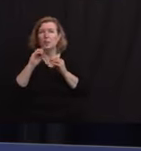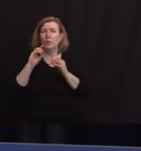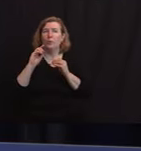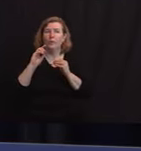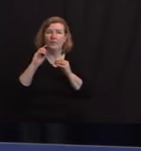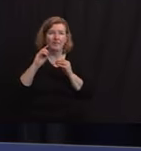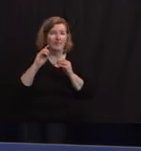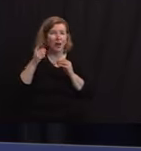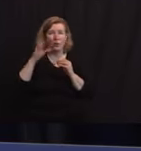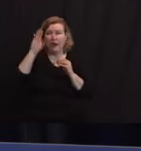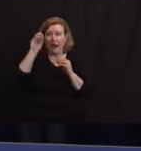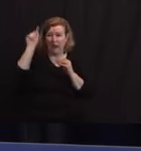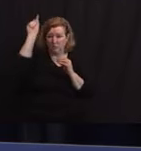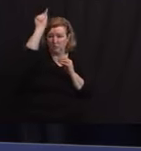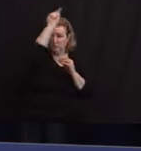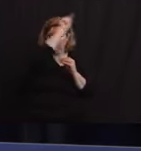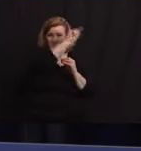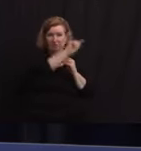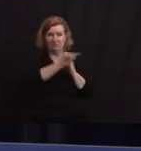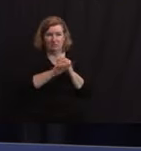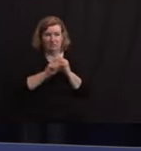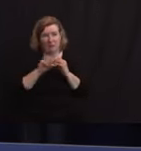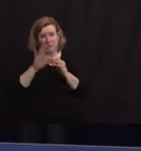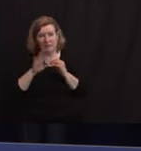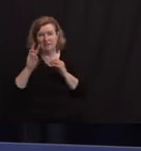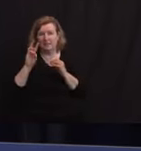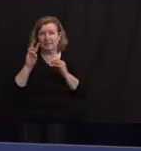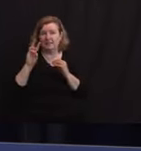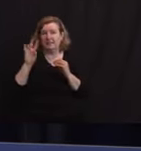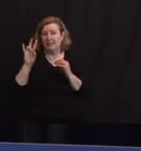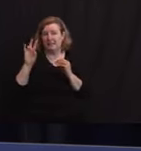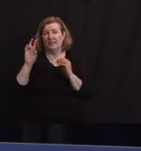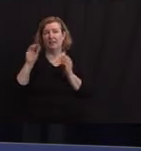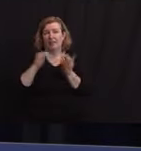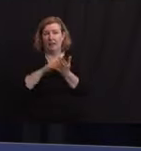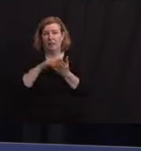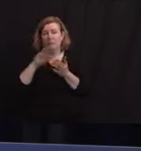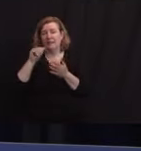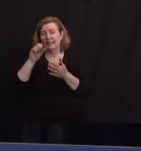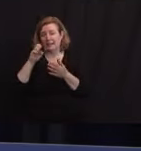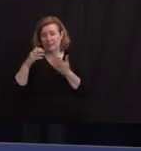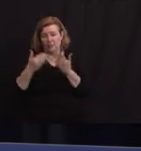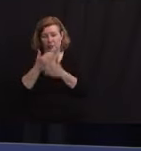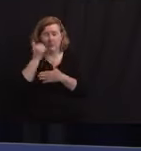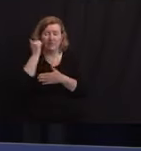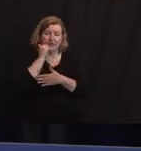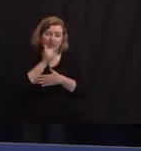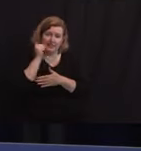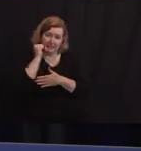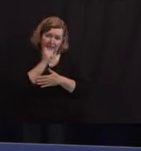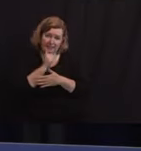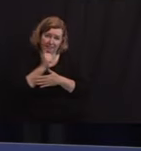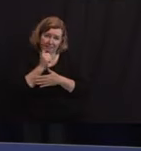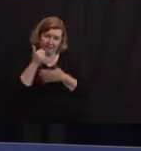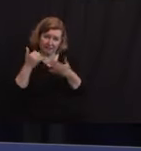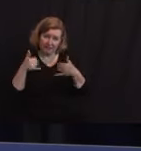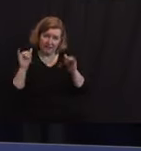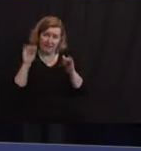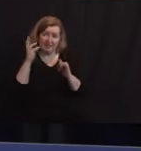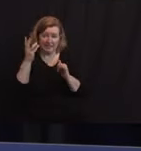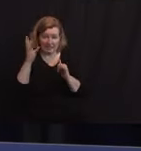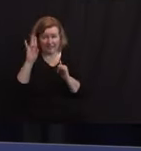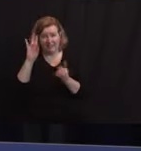seeing about, you know, 60, you know, 67,000 cases, new cases a day, rolling average, seven-day rolling average.